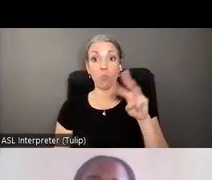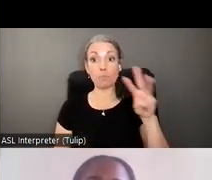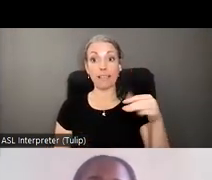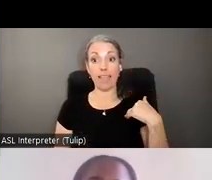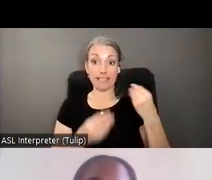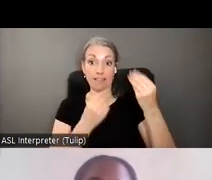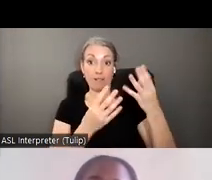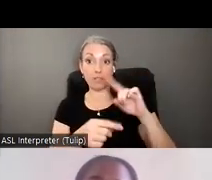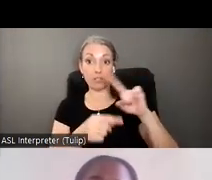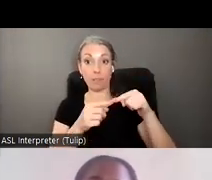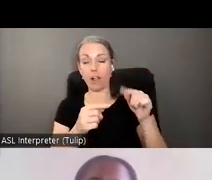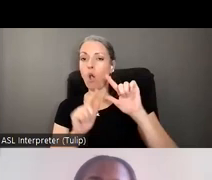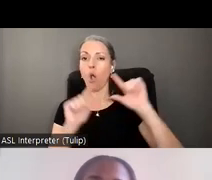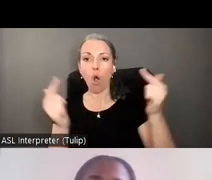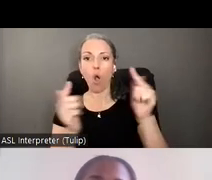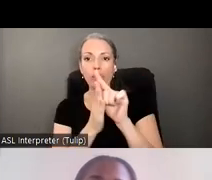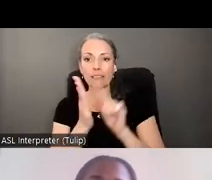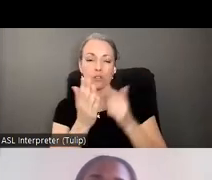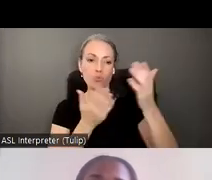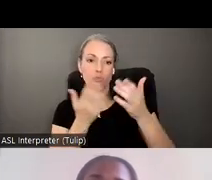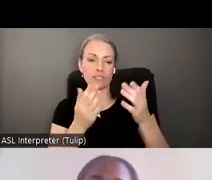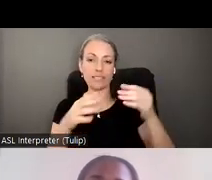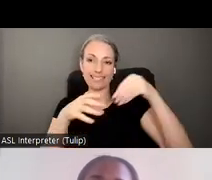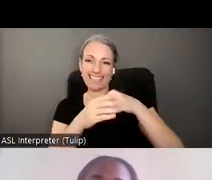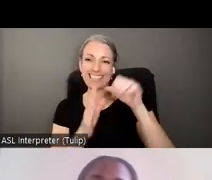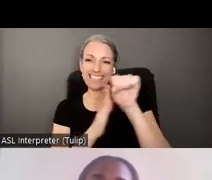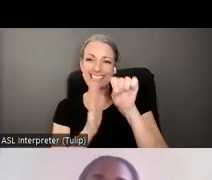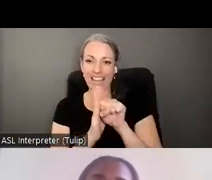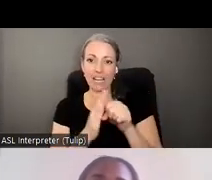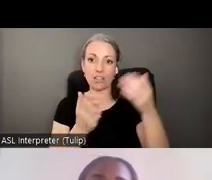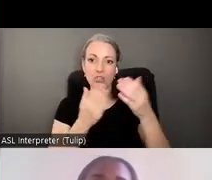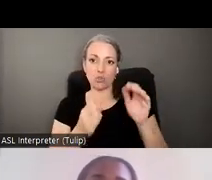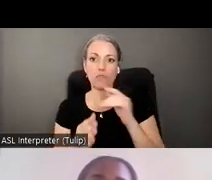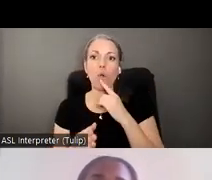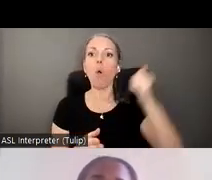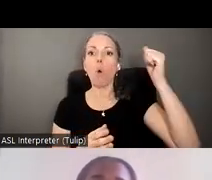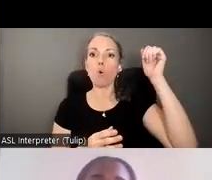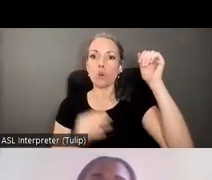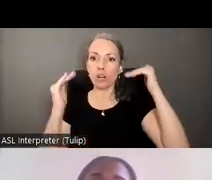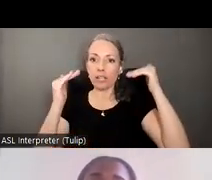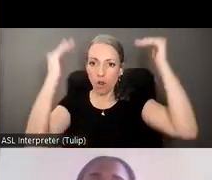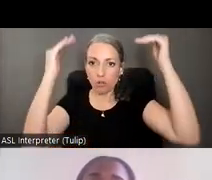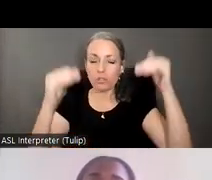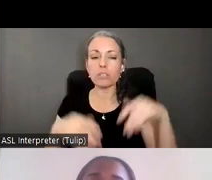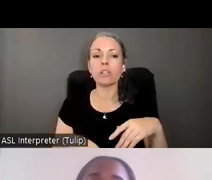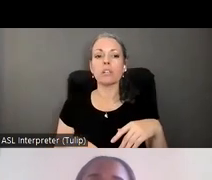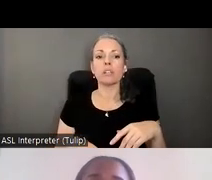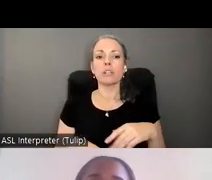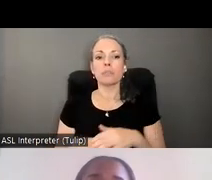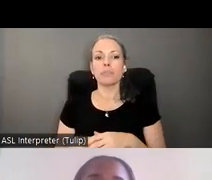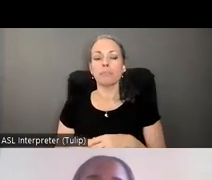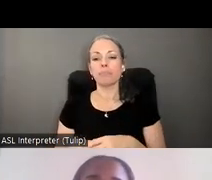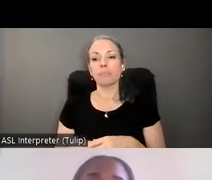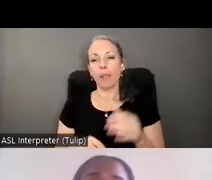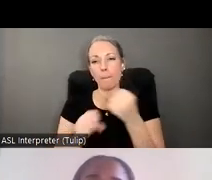about all of the legal services providers throughout the state that serve older adults but we want to look to streamline that information make